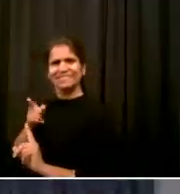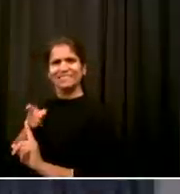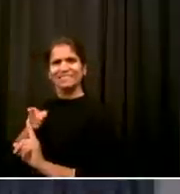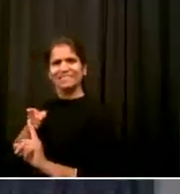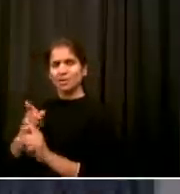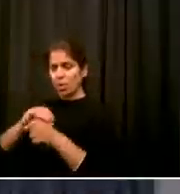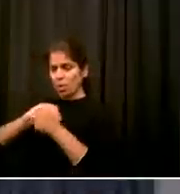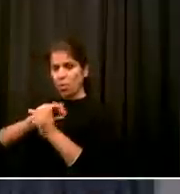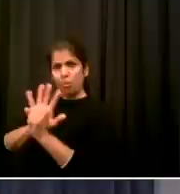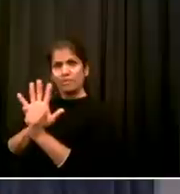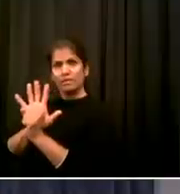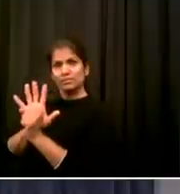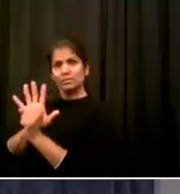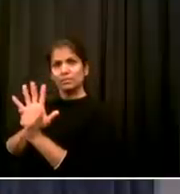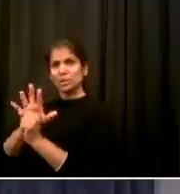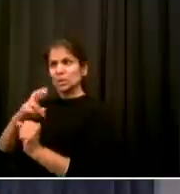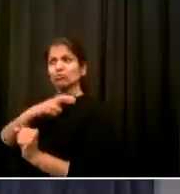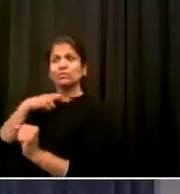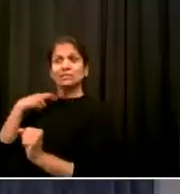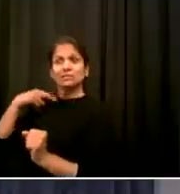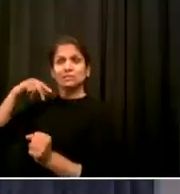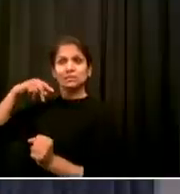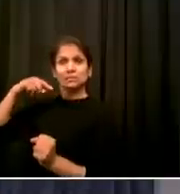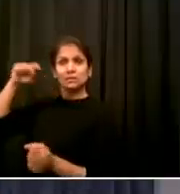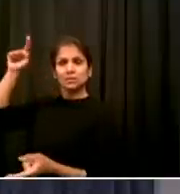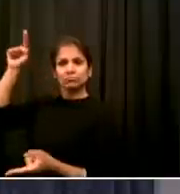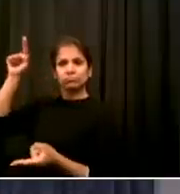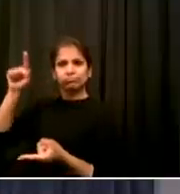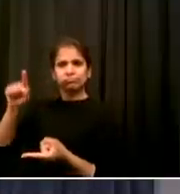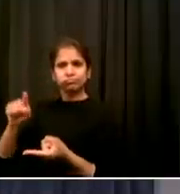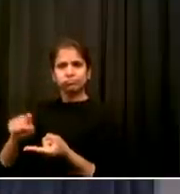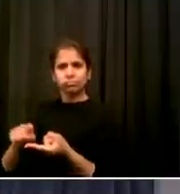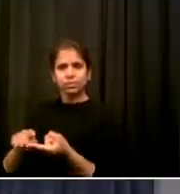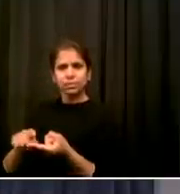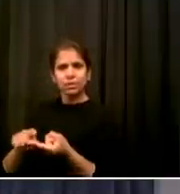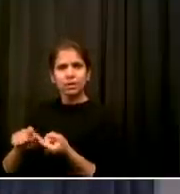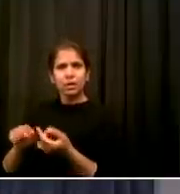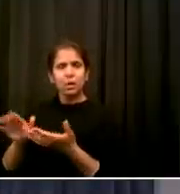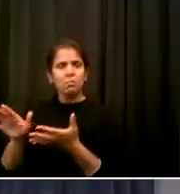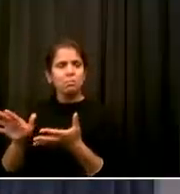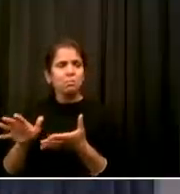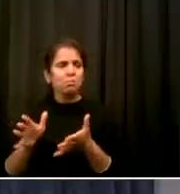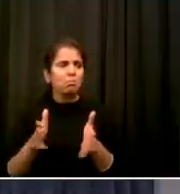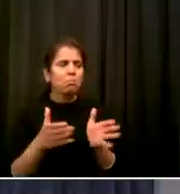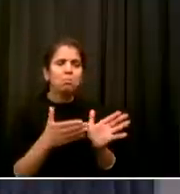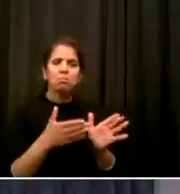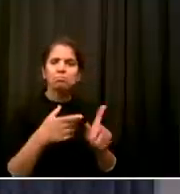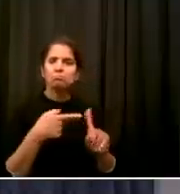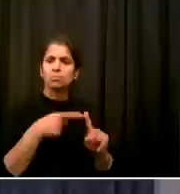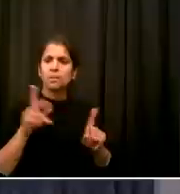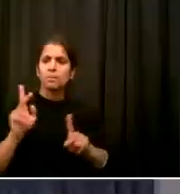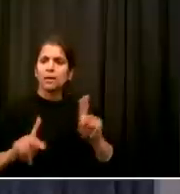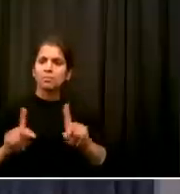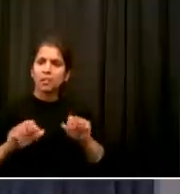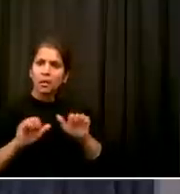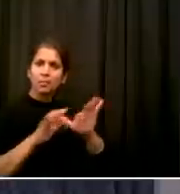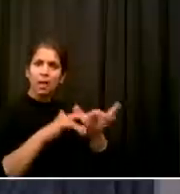foul shots at a basketball court Can play softball, taking care to